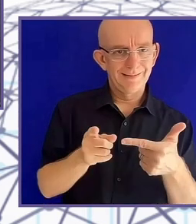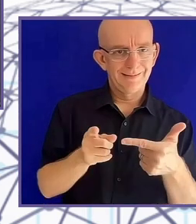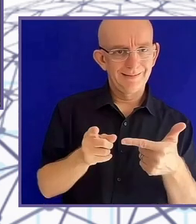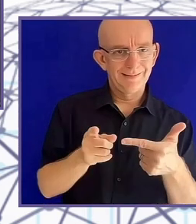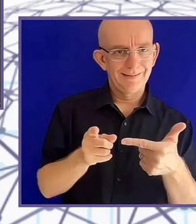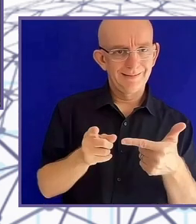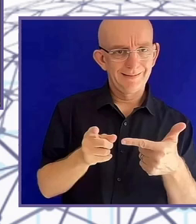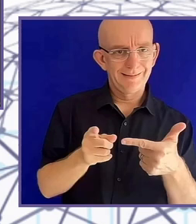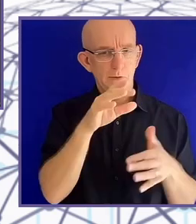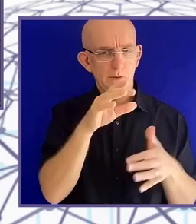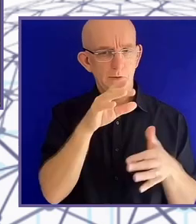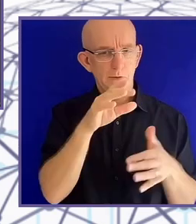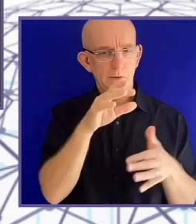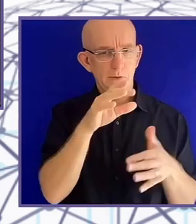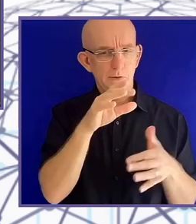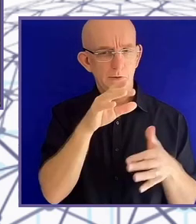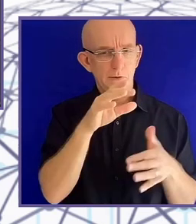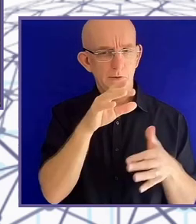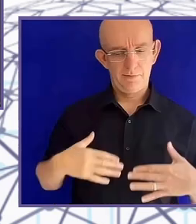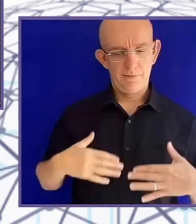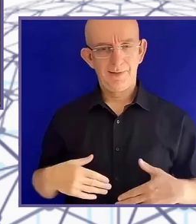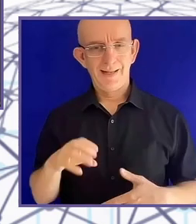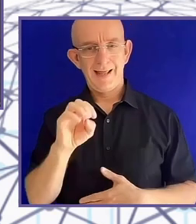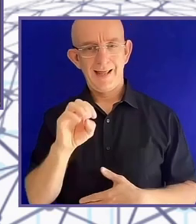the happiest when mocking me.